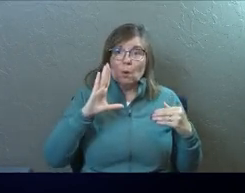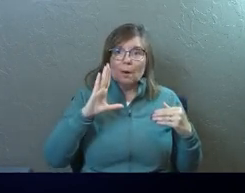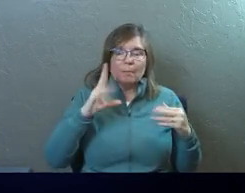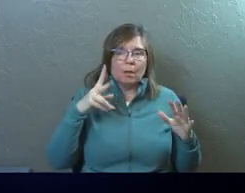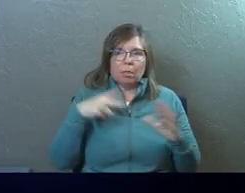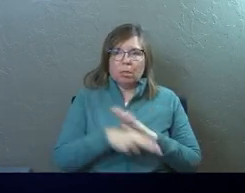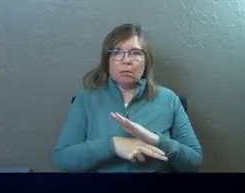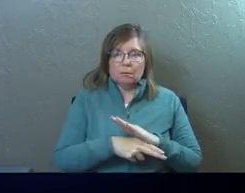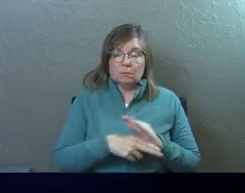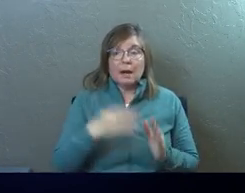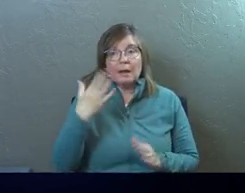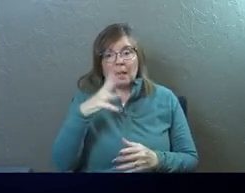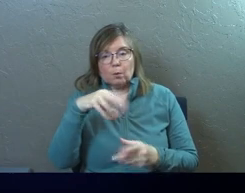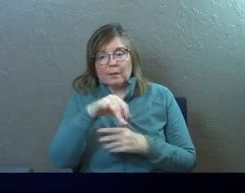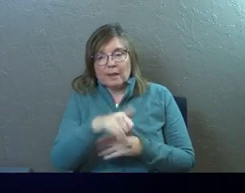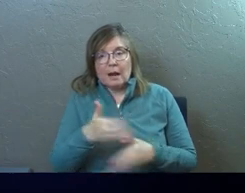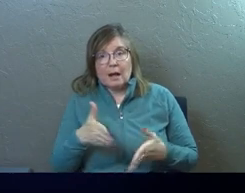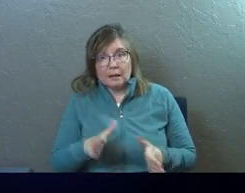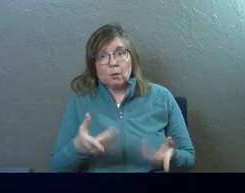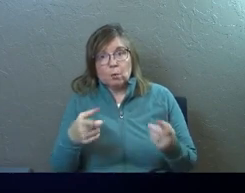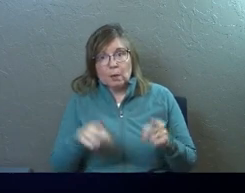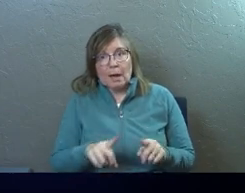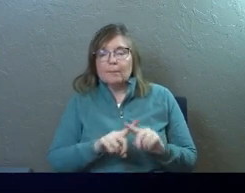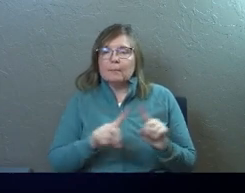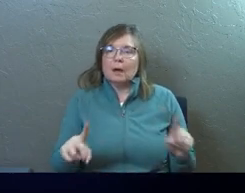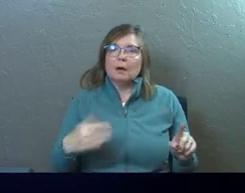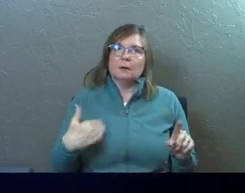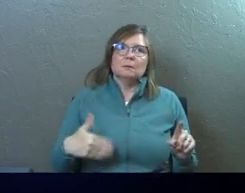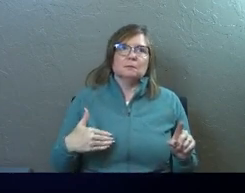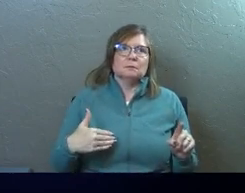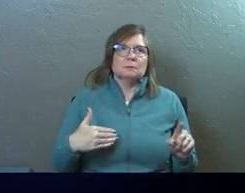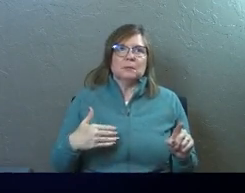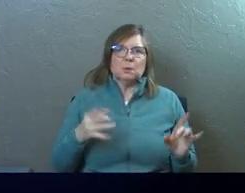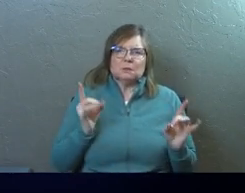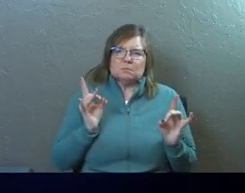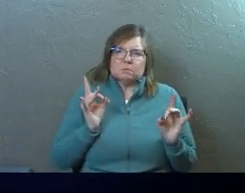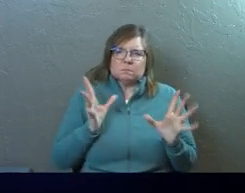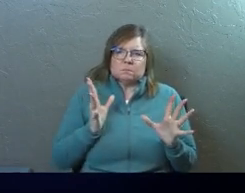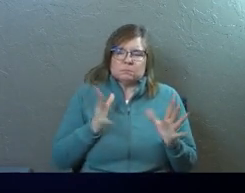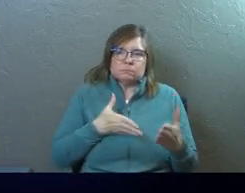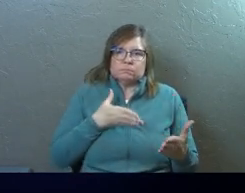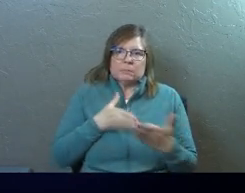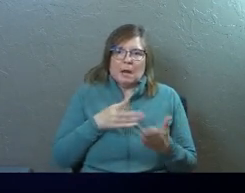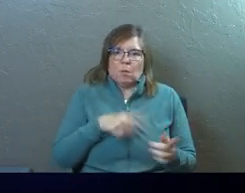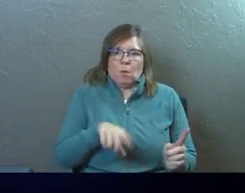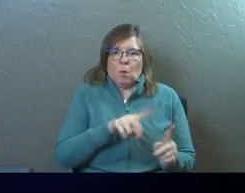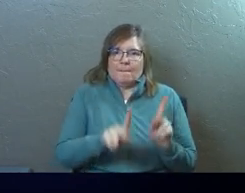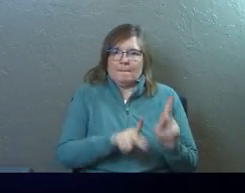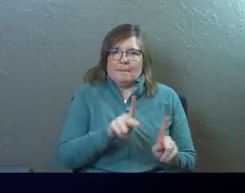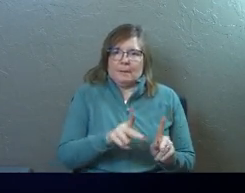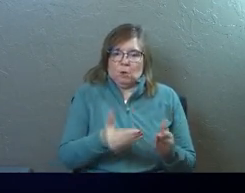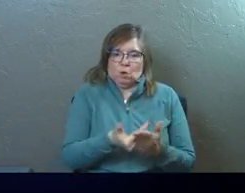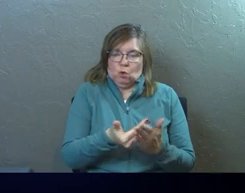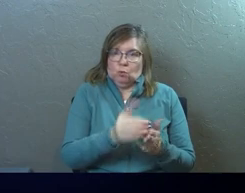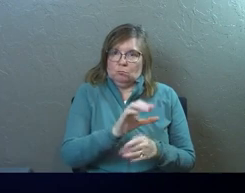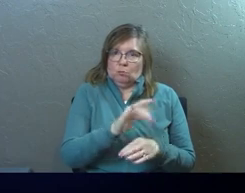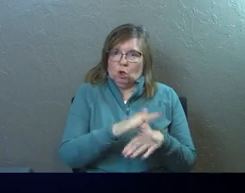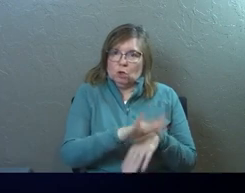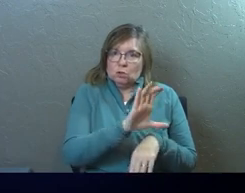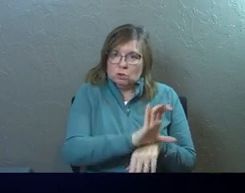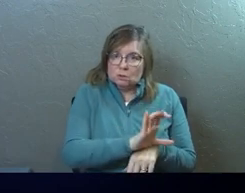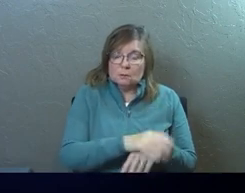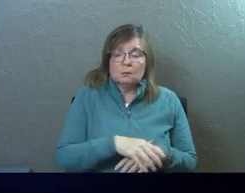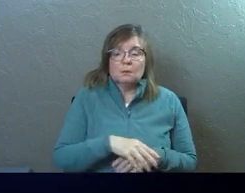And of course, God was in that and allowed that to happen. But there was such a hostility against those folks in the early church.